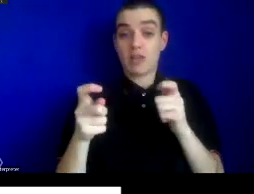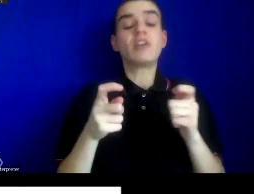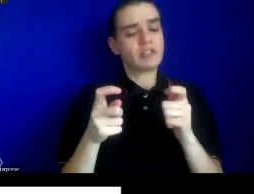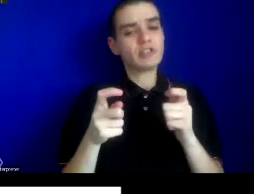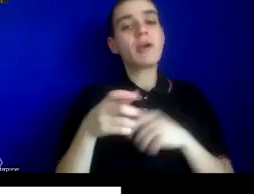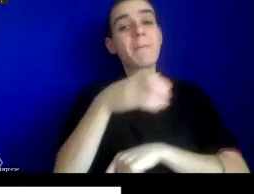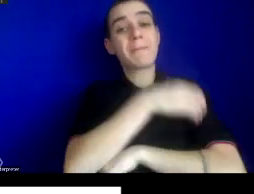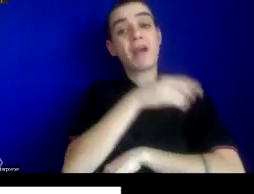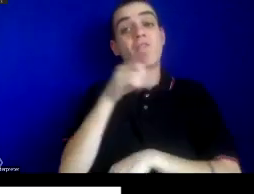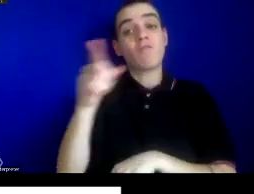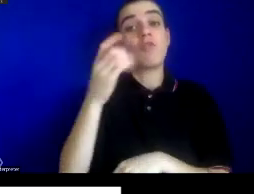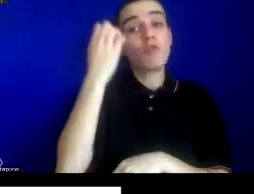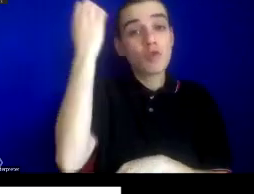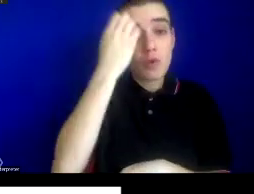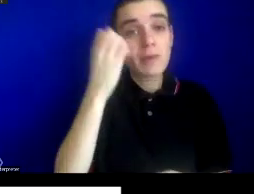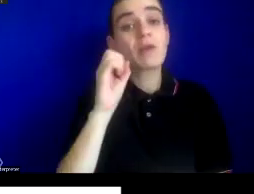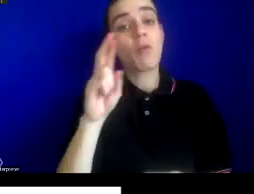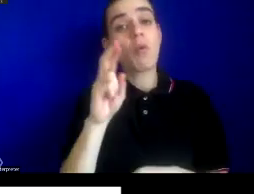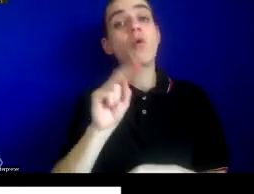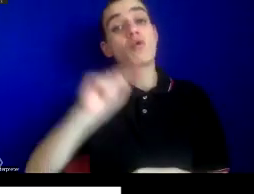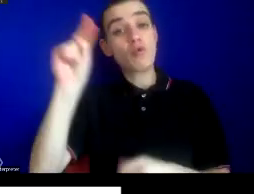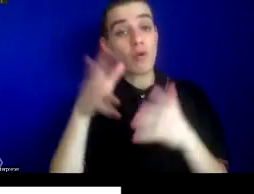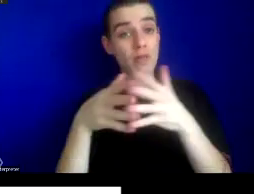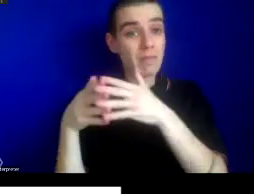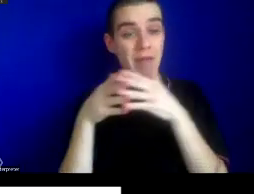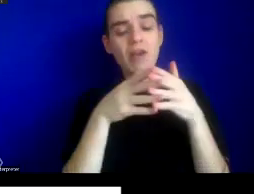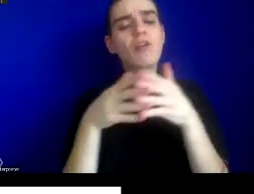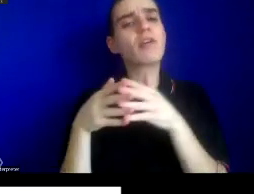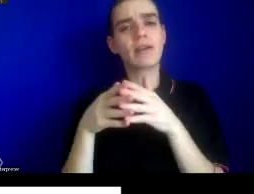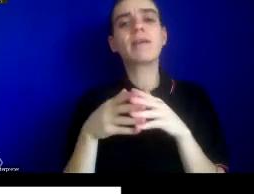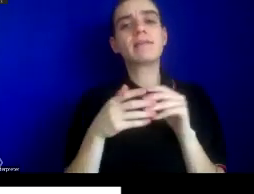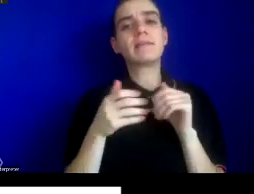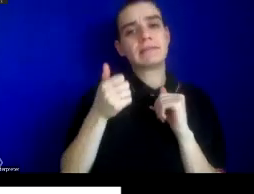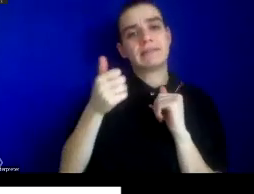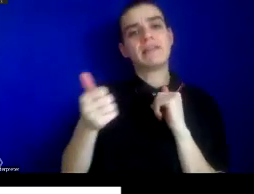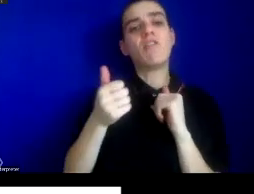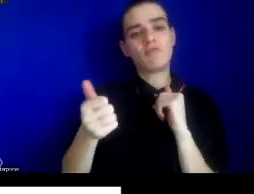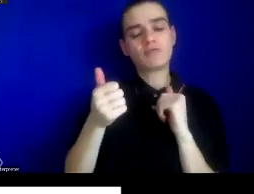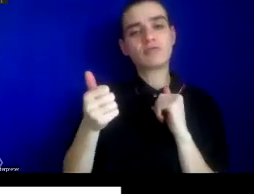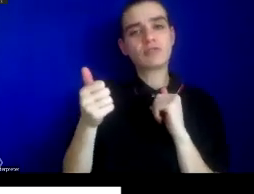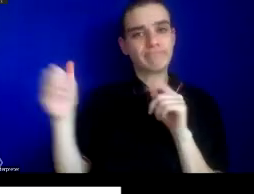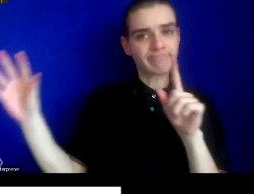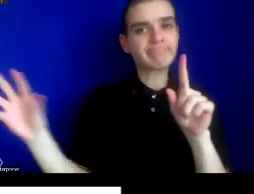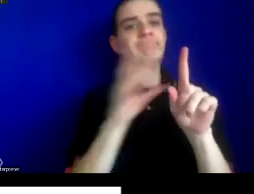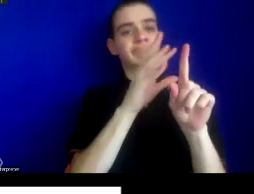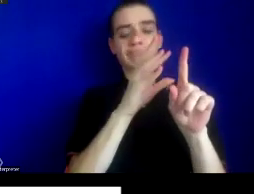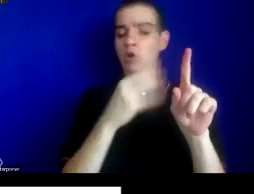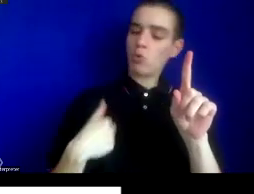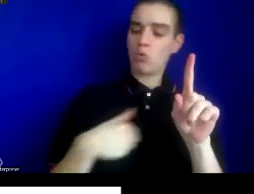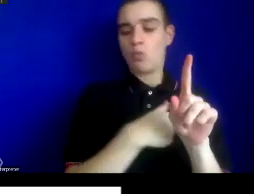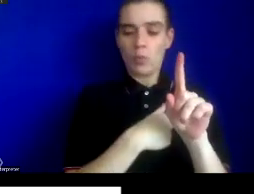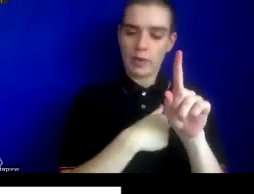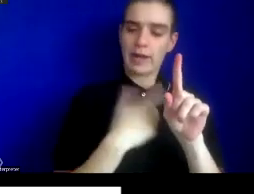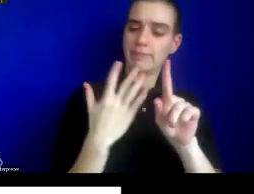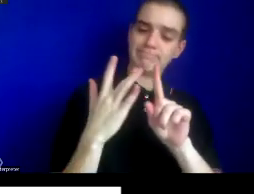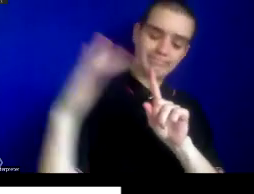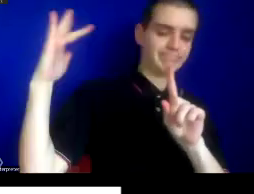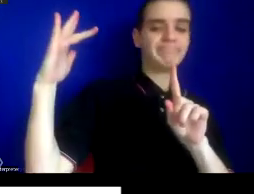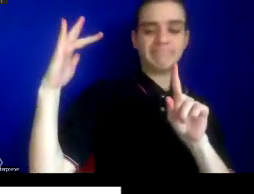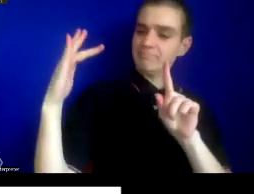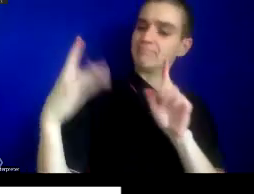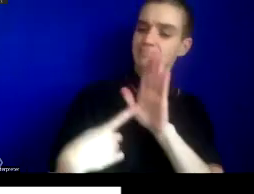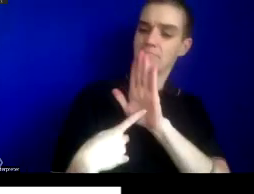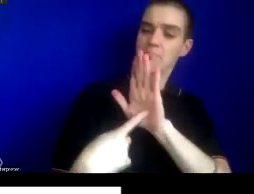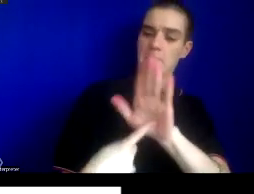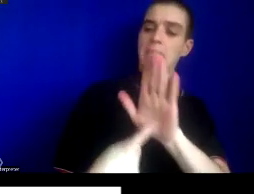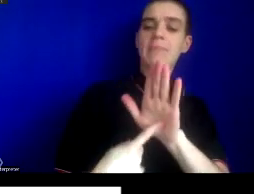and North American nations have held themselves up as the exemplars of sanitation, health, and hygiene at